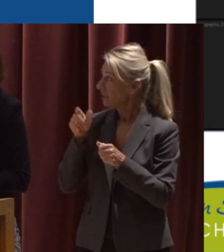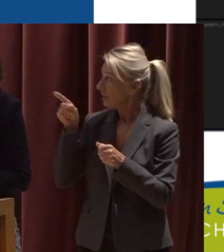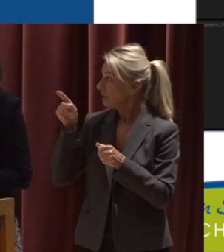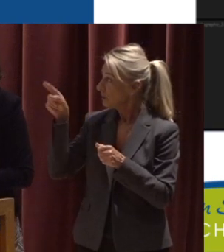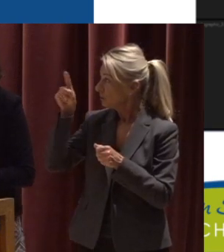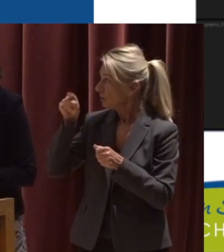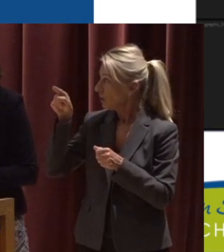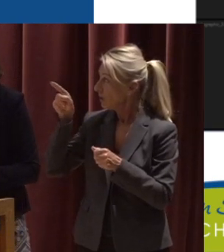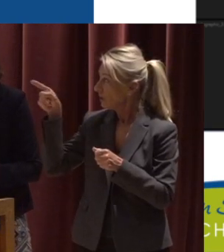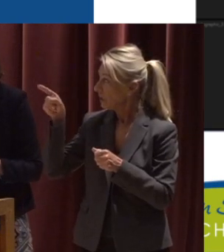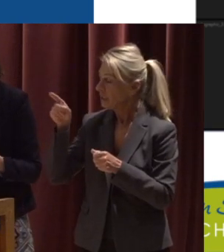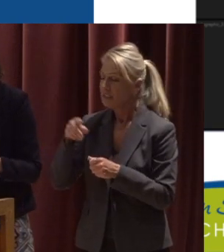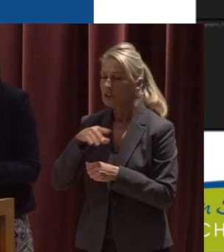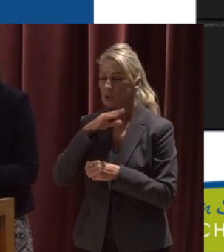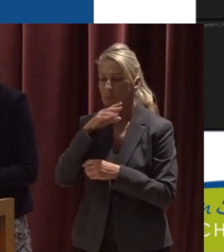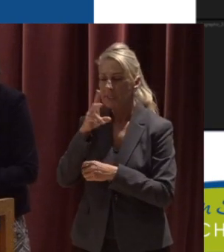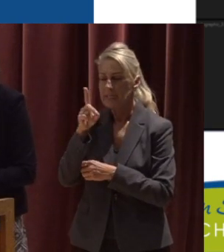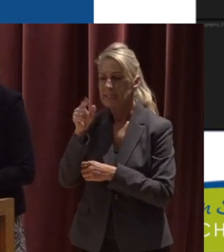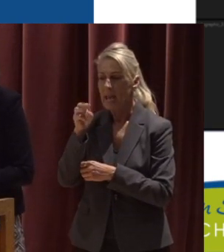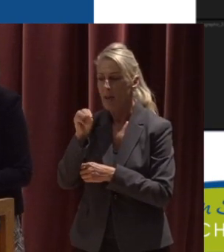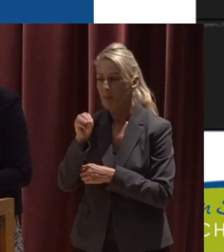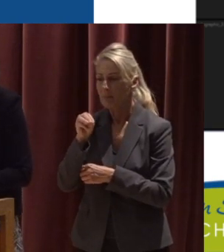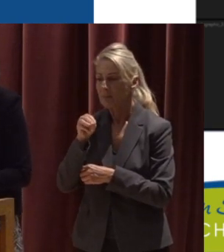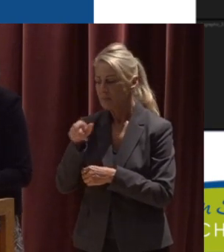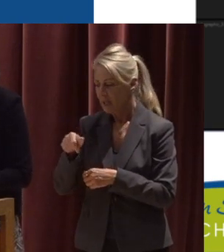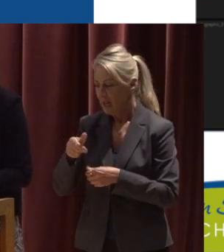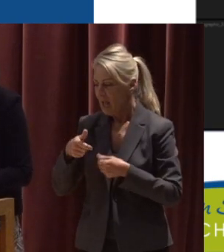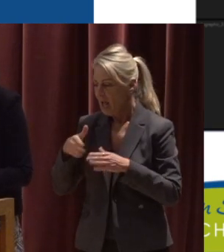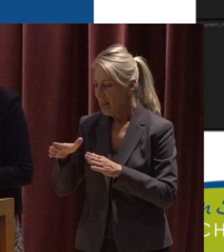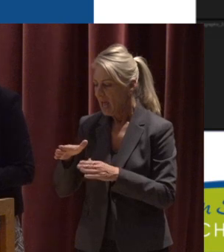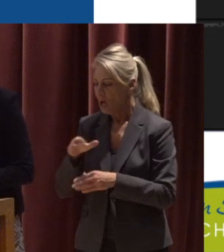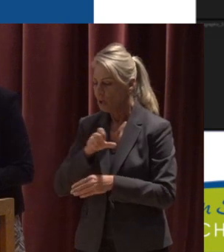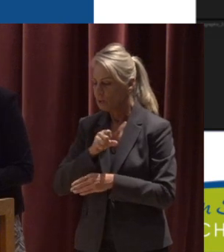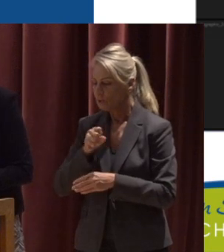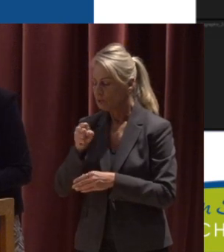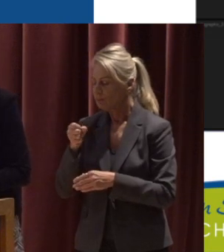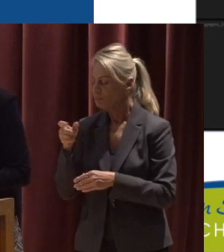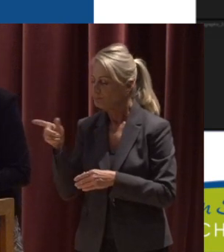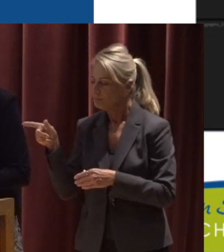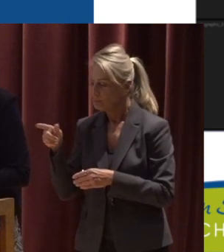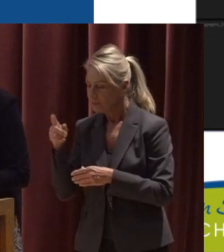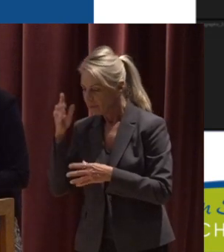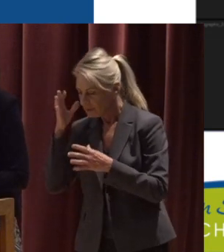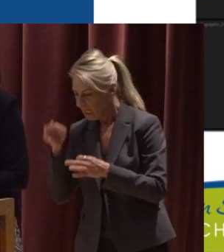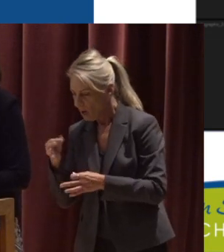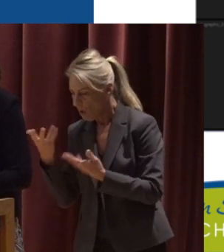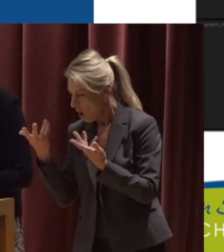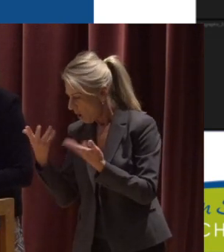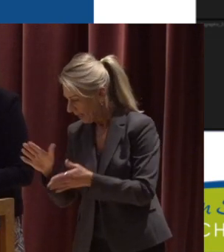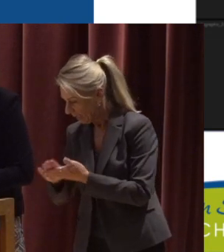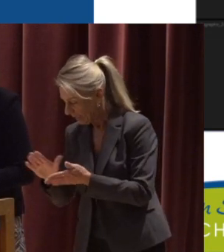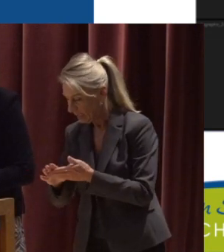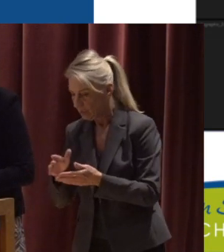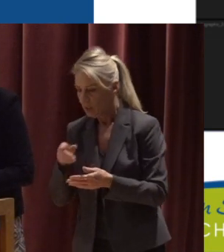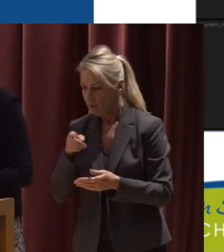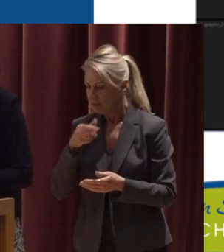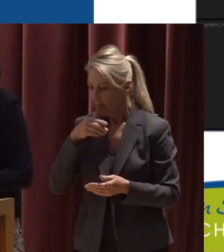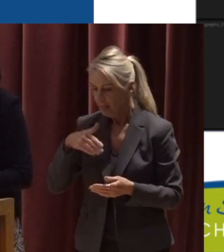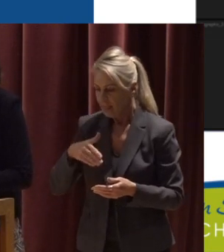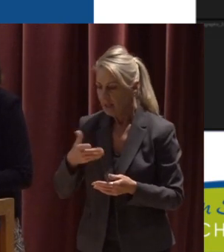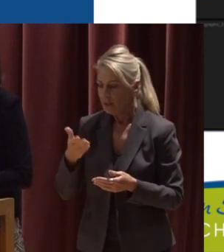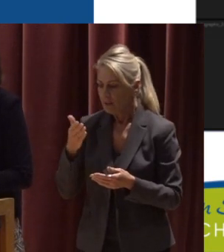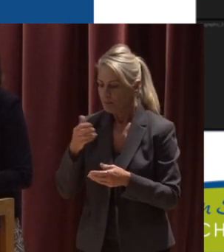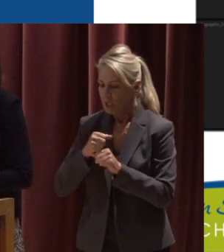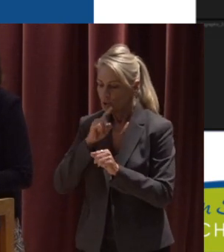circles Which are debris dams Easily allow the stream crew to track what miles have been cleaned and what hasn't To ensure that all the work is done throughout the